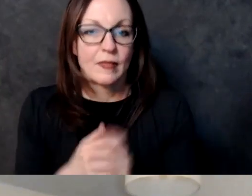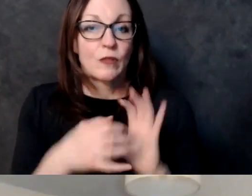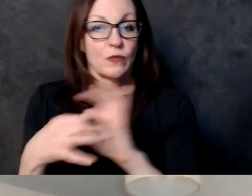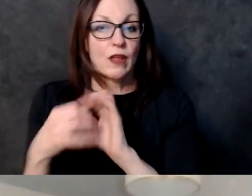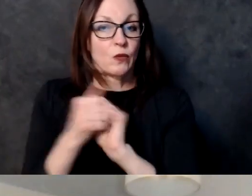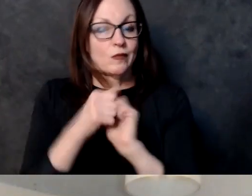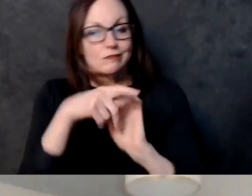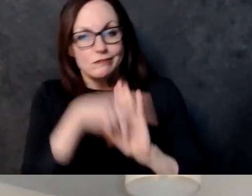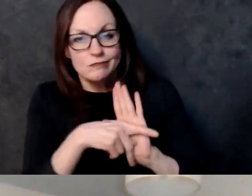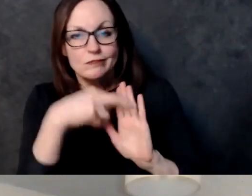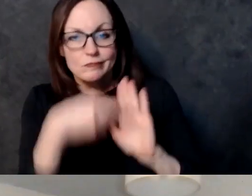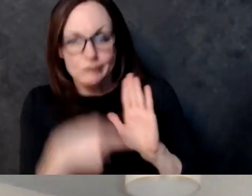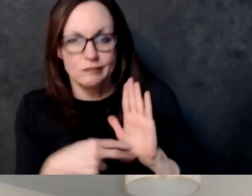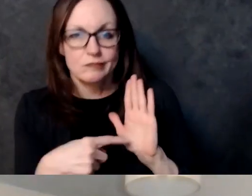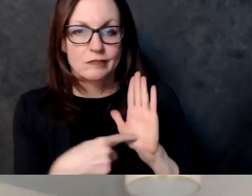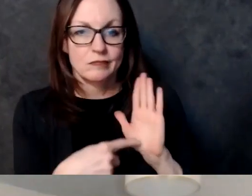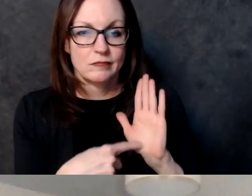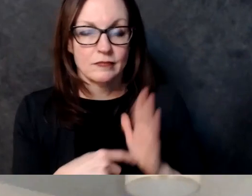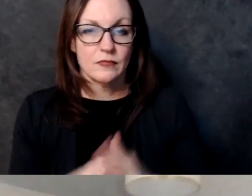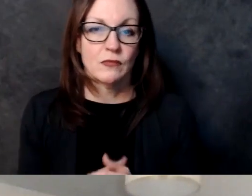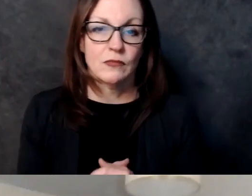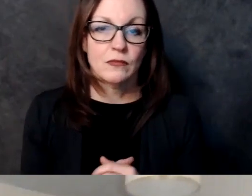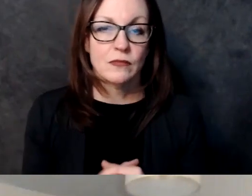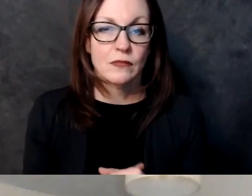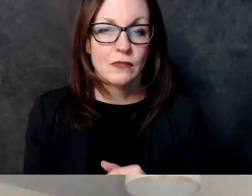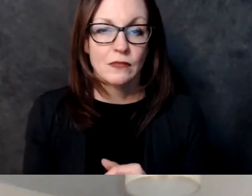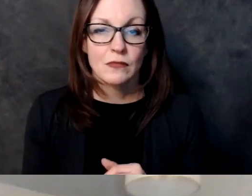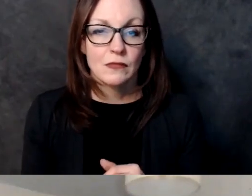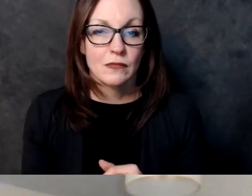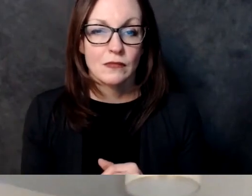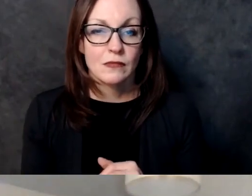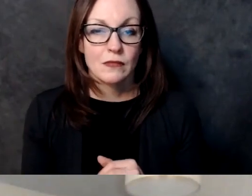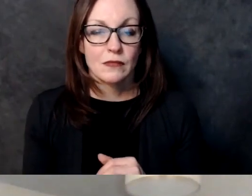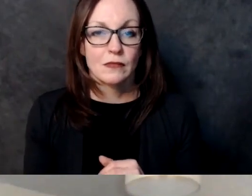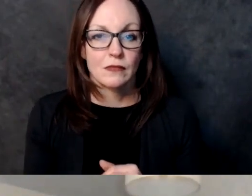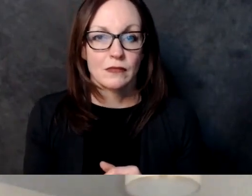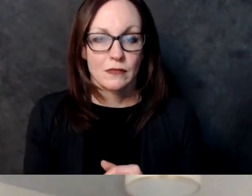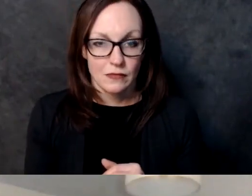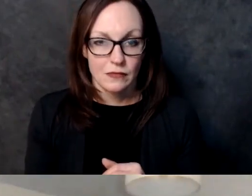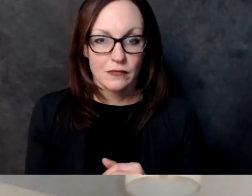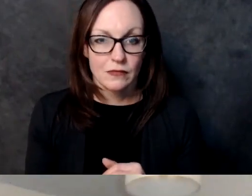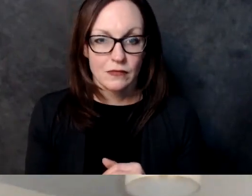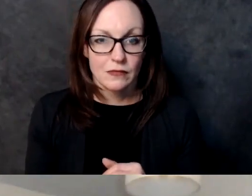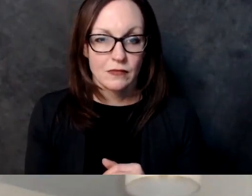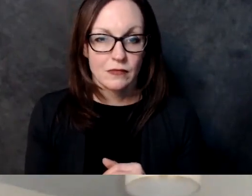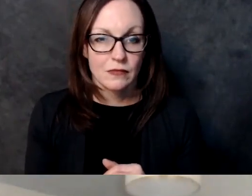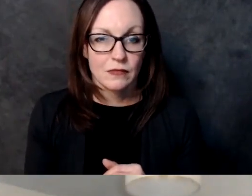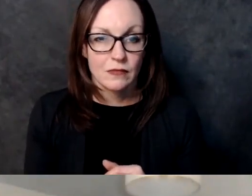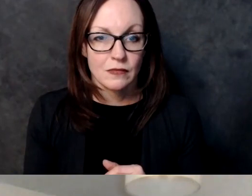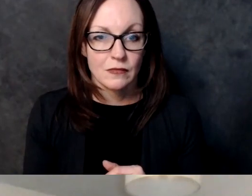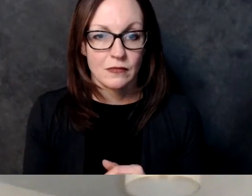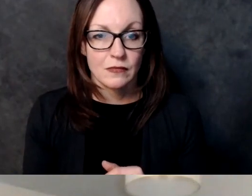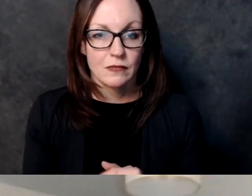board said they're actually going to stop making gas power more cars uh gm gm okay yeah gm